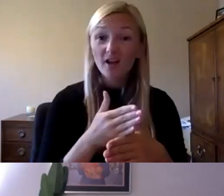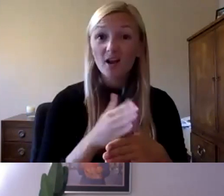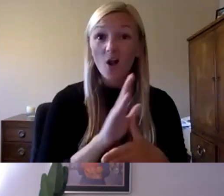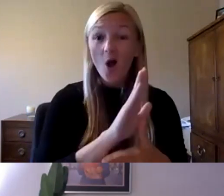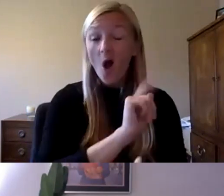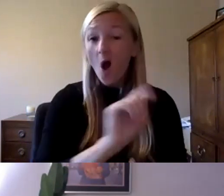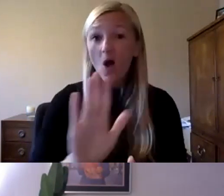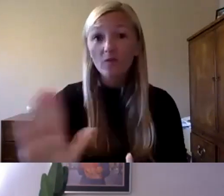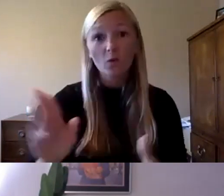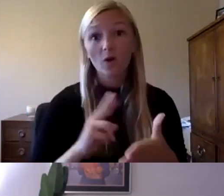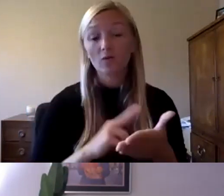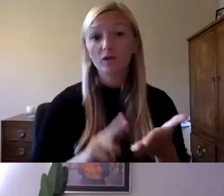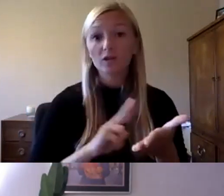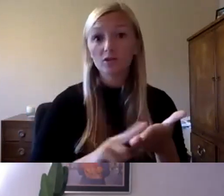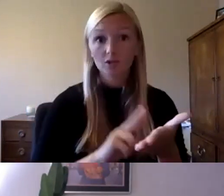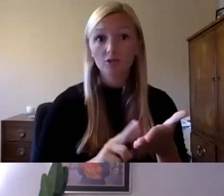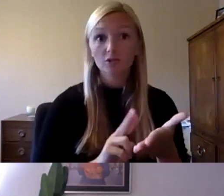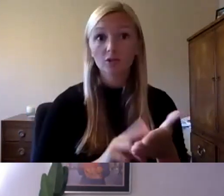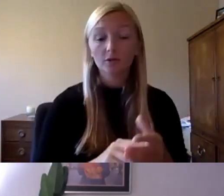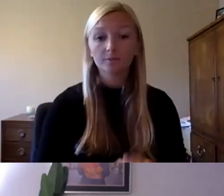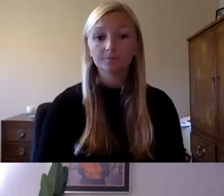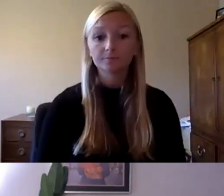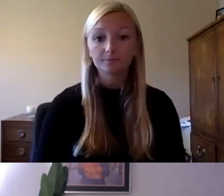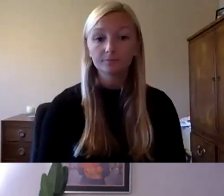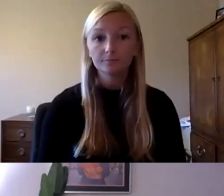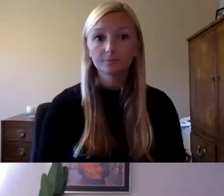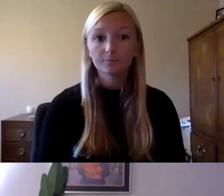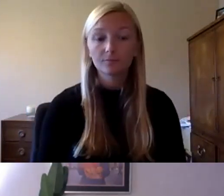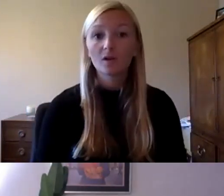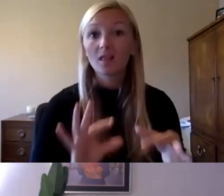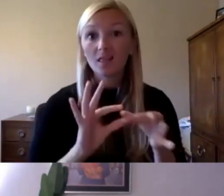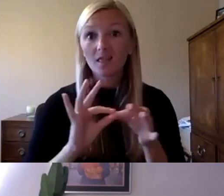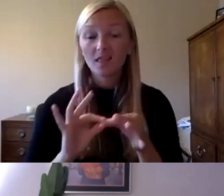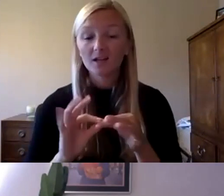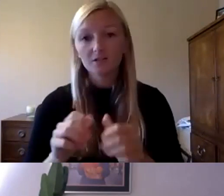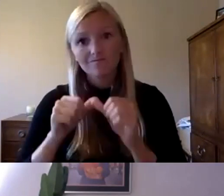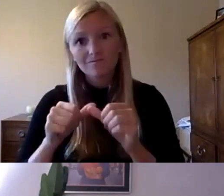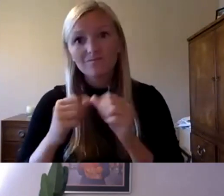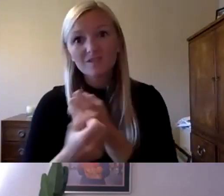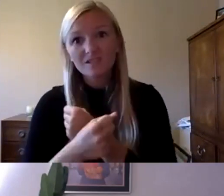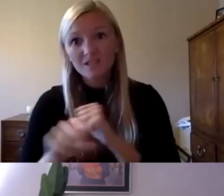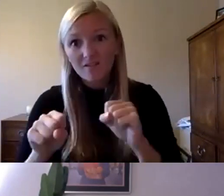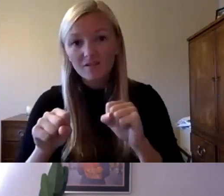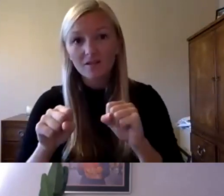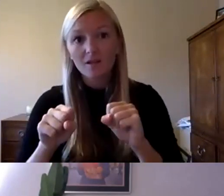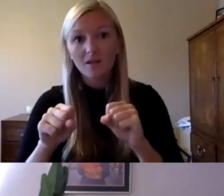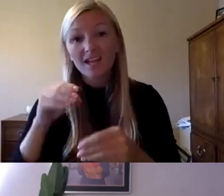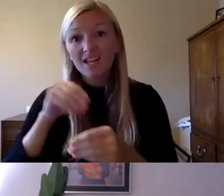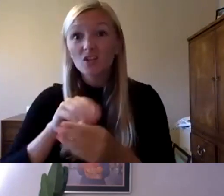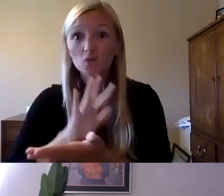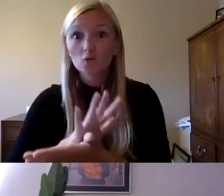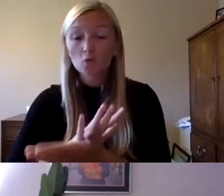research work that you have both uh done regarding resiliency safety and in schools